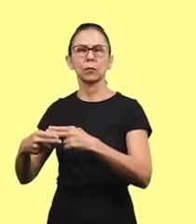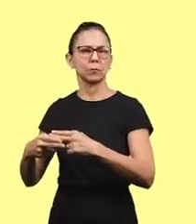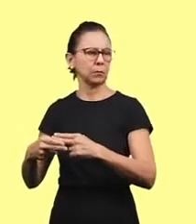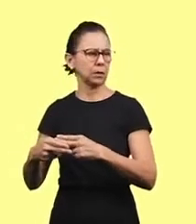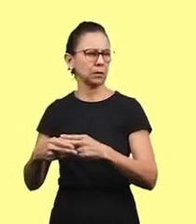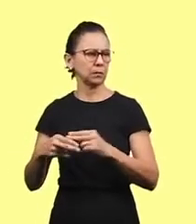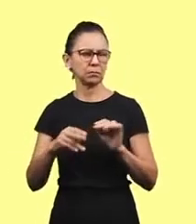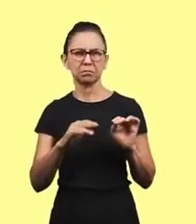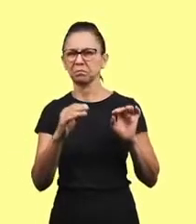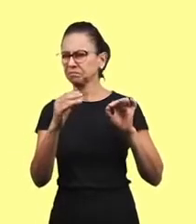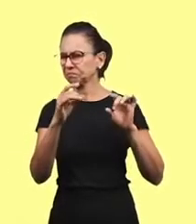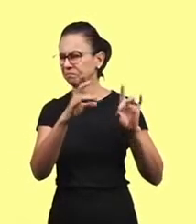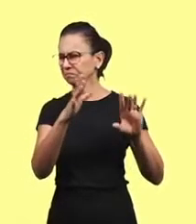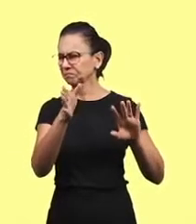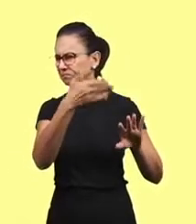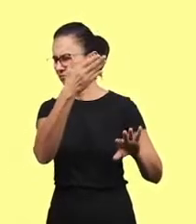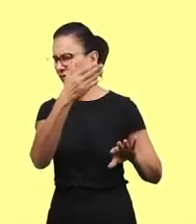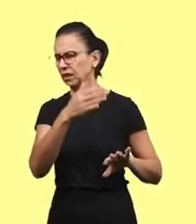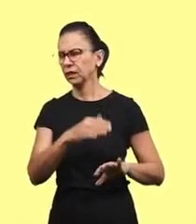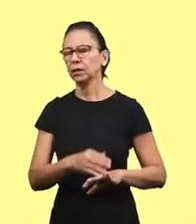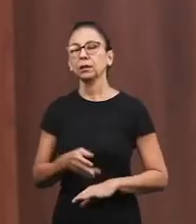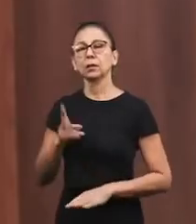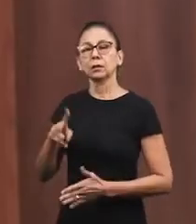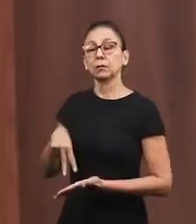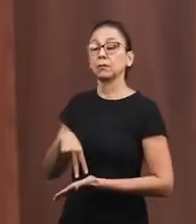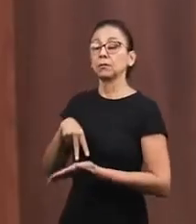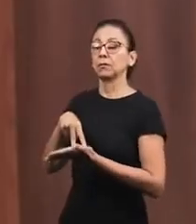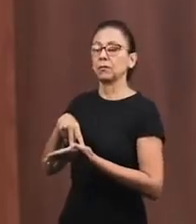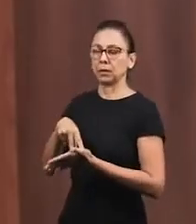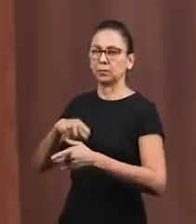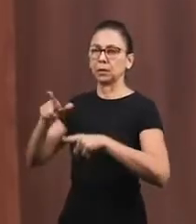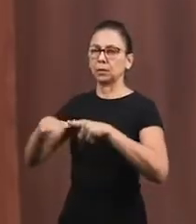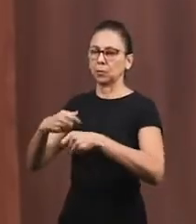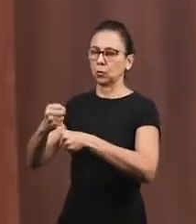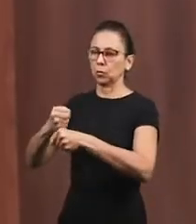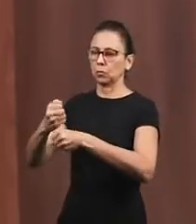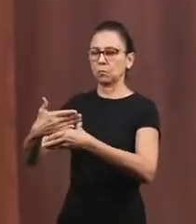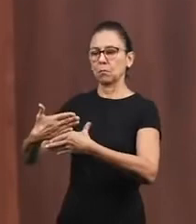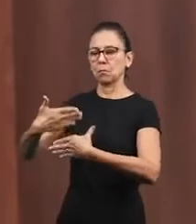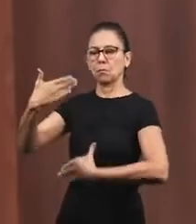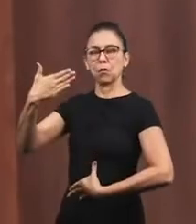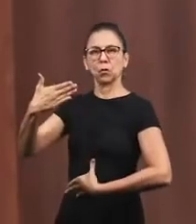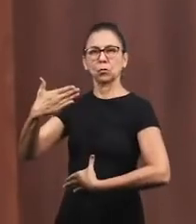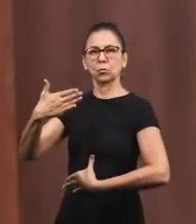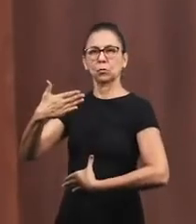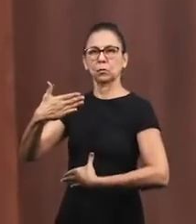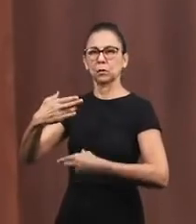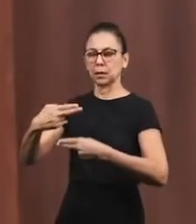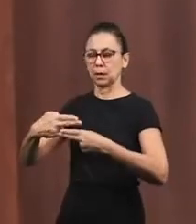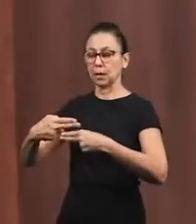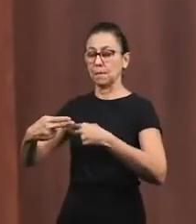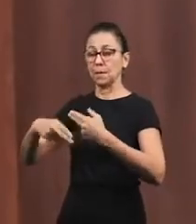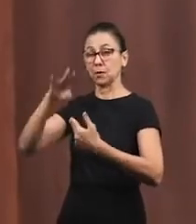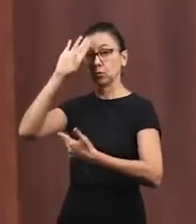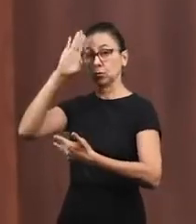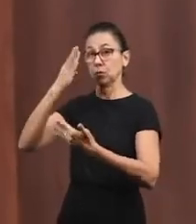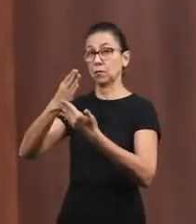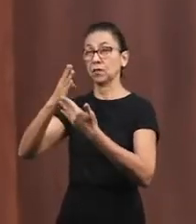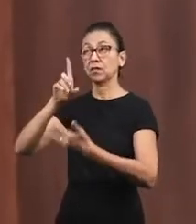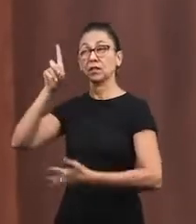critics but Nehemiah continued with his purpose trusting in the Lord and intermediates